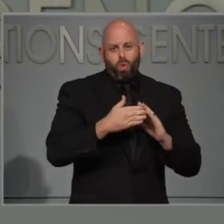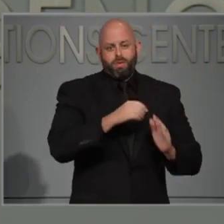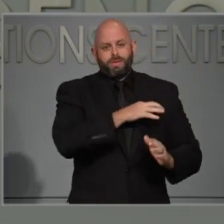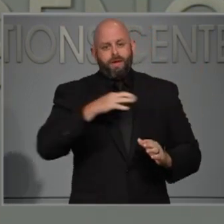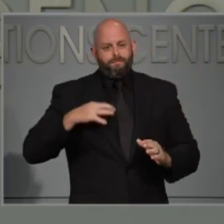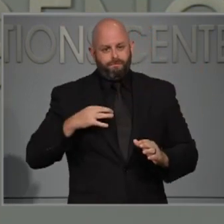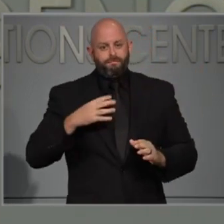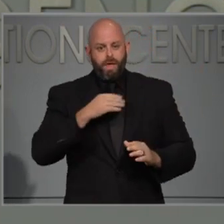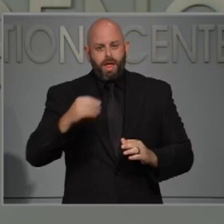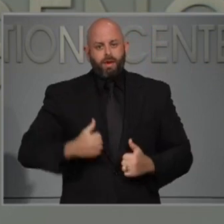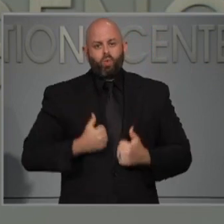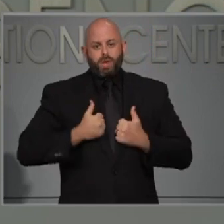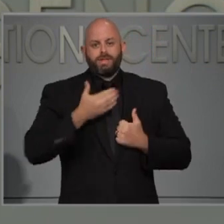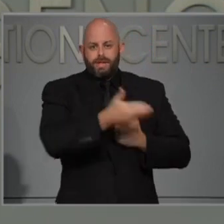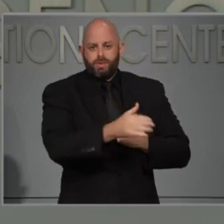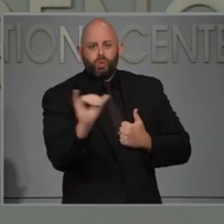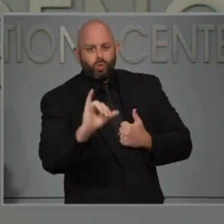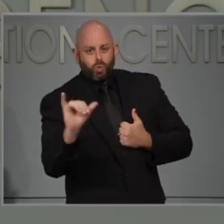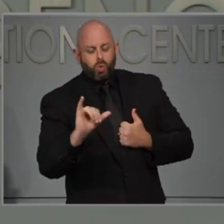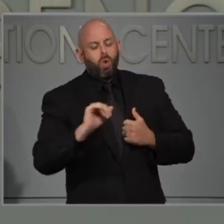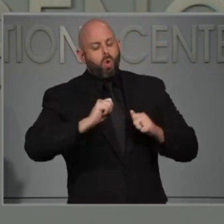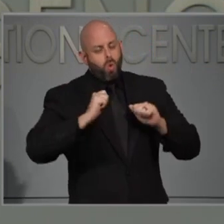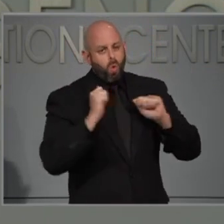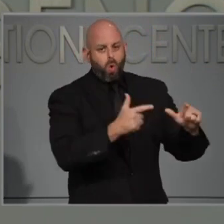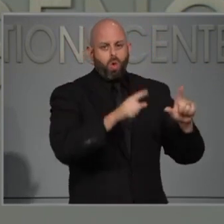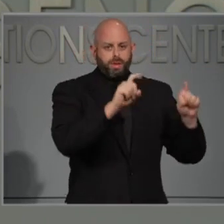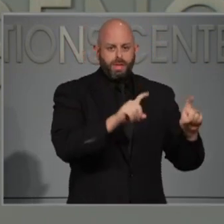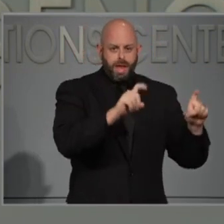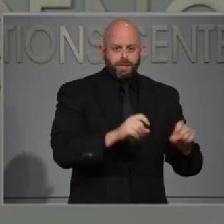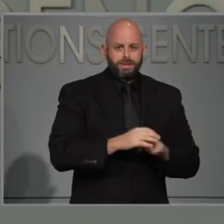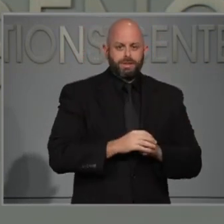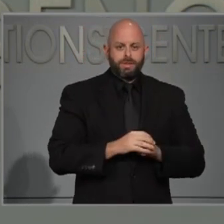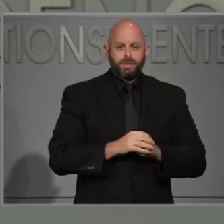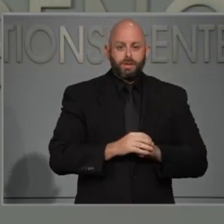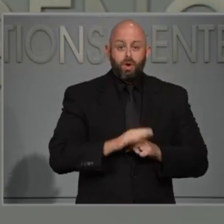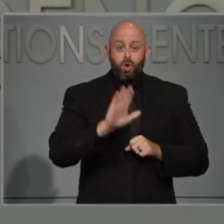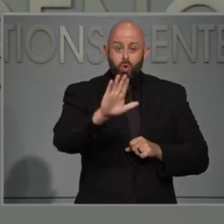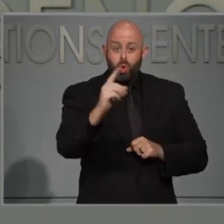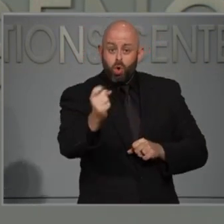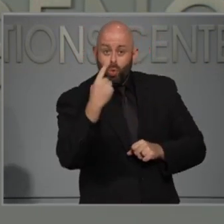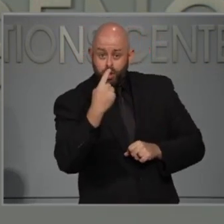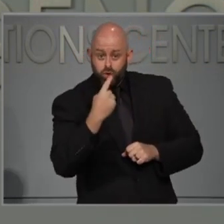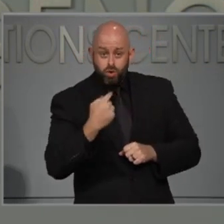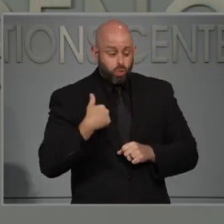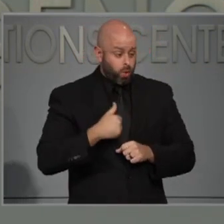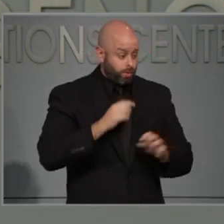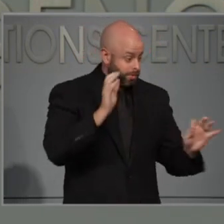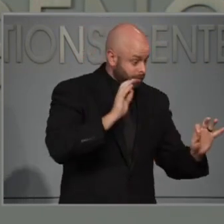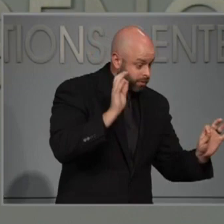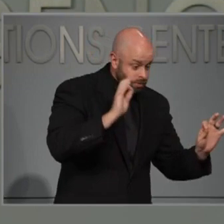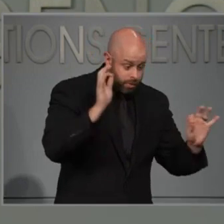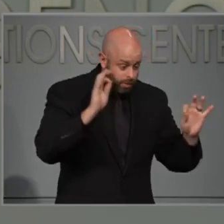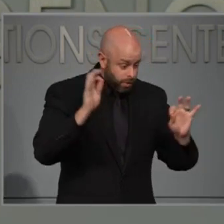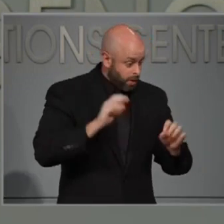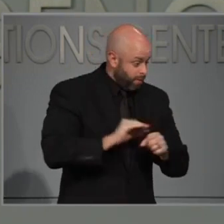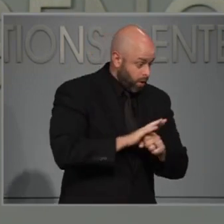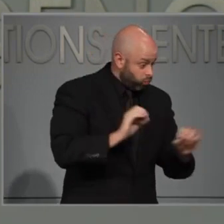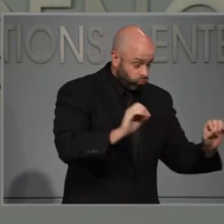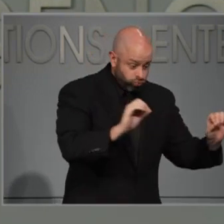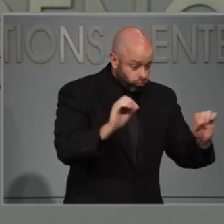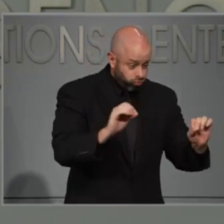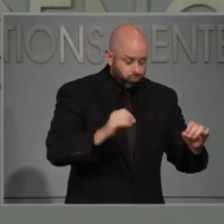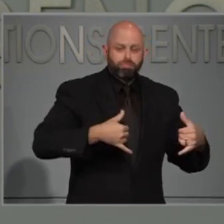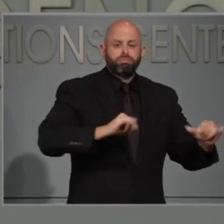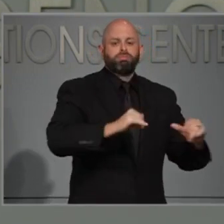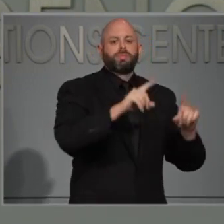everyone gets tested. The question has been, are we going to do proactive testing when we don't even see virus there? And what we've committed